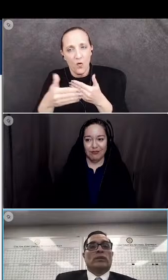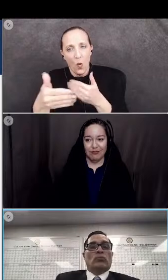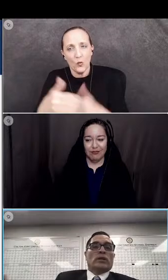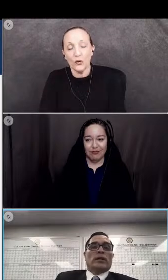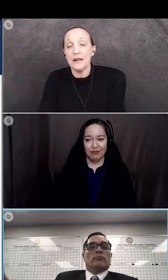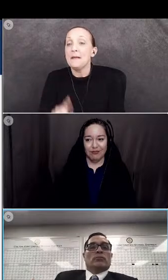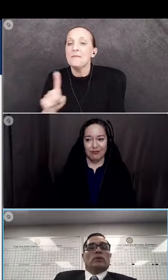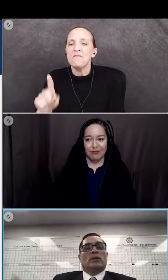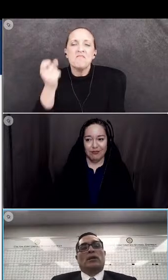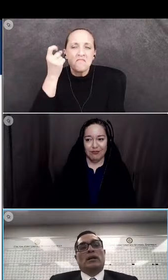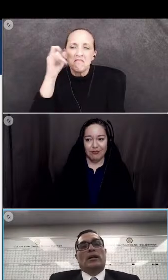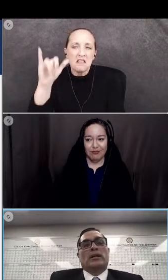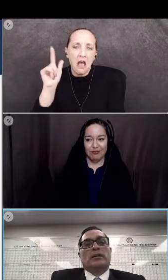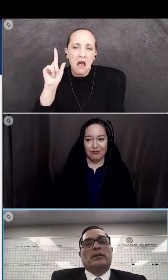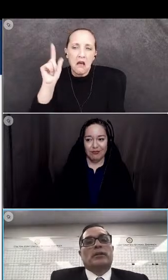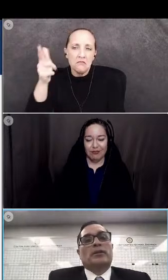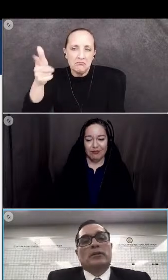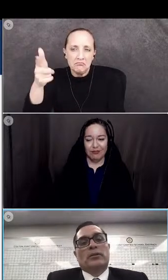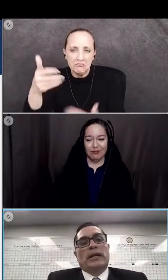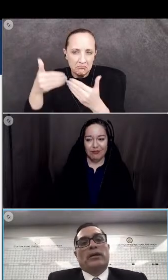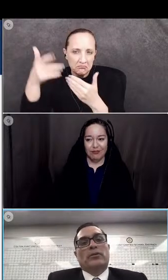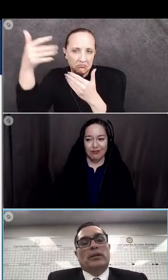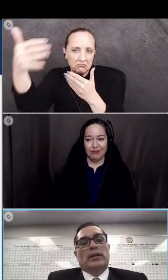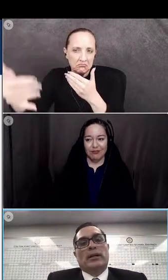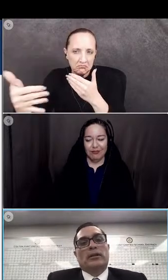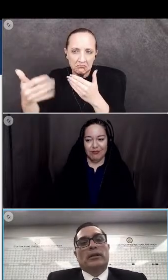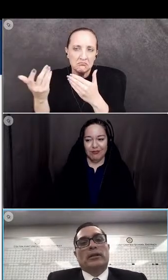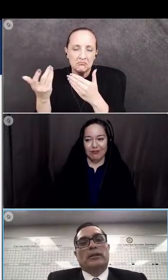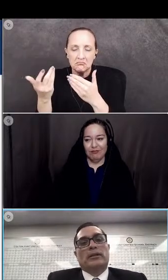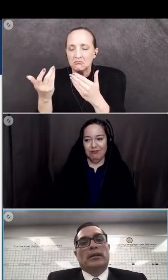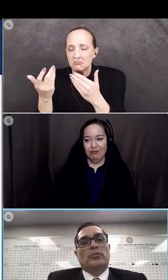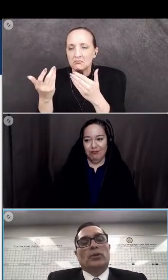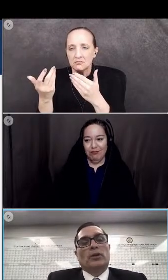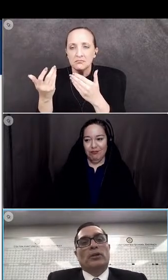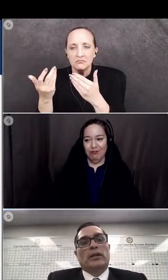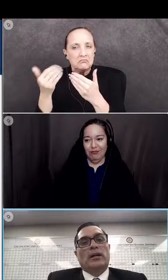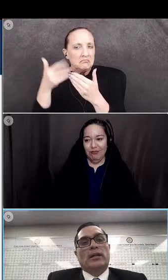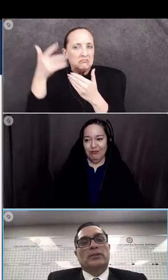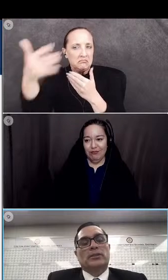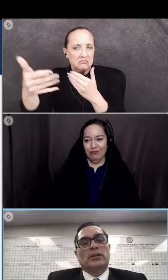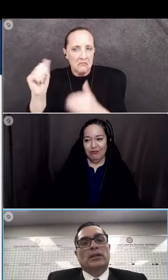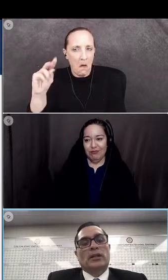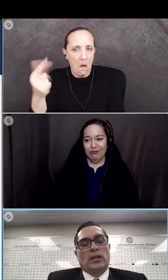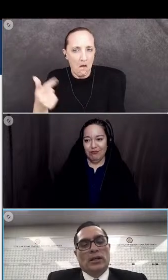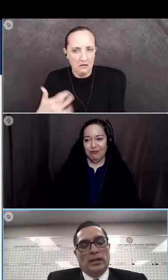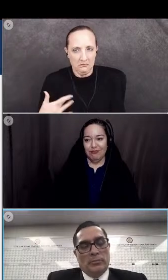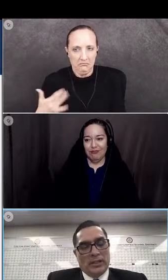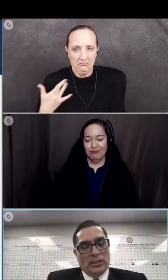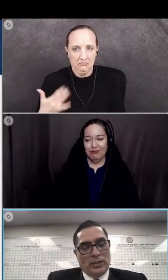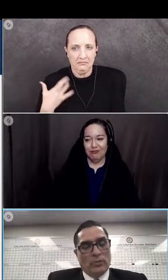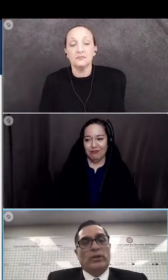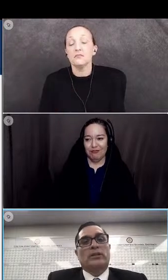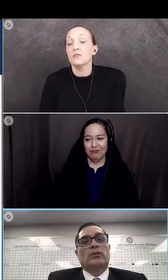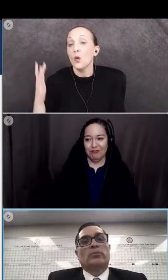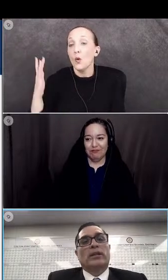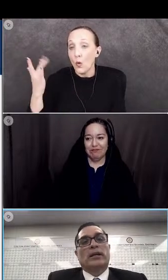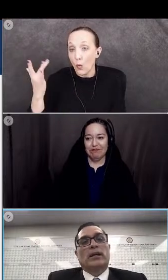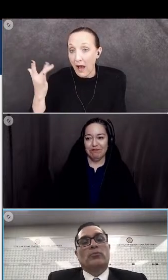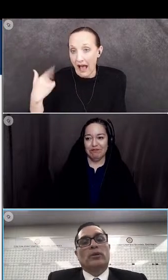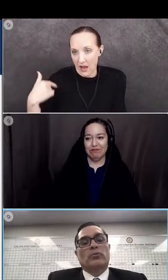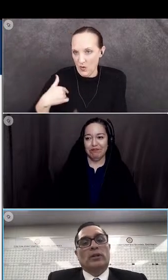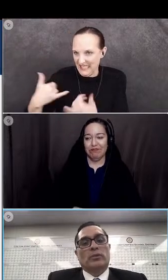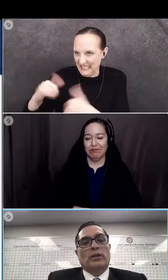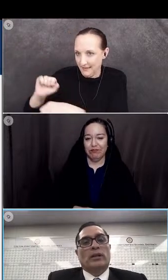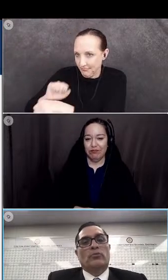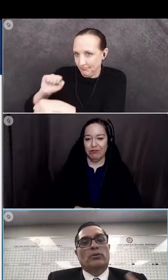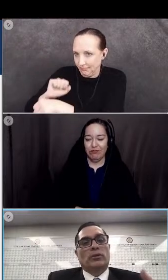but that will come uh down uh down the road in august uh because that work is still being